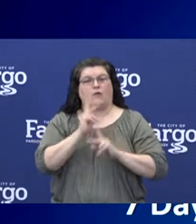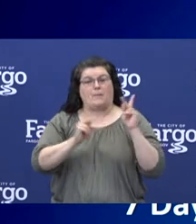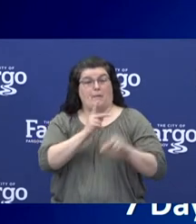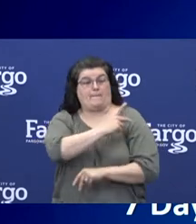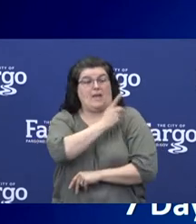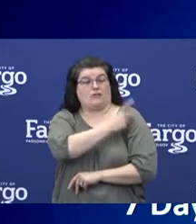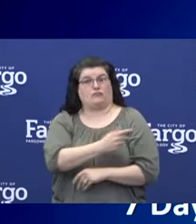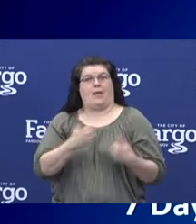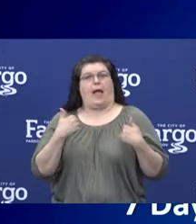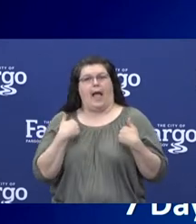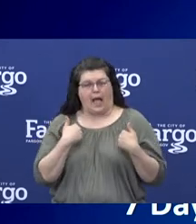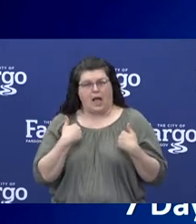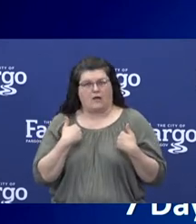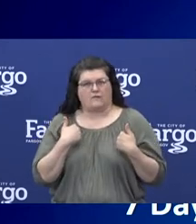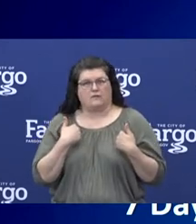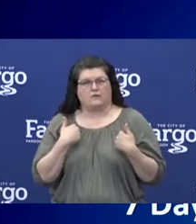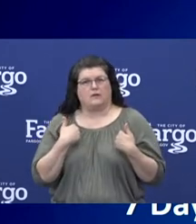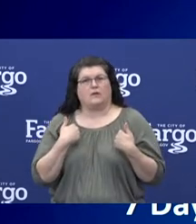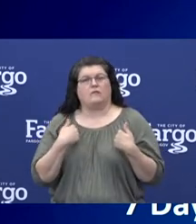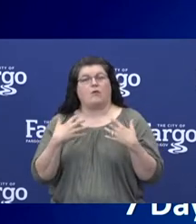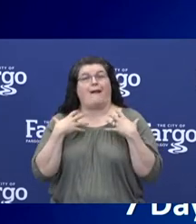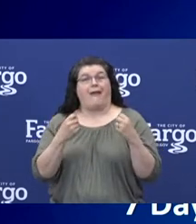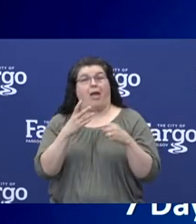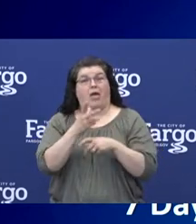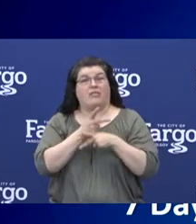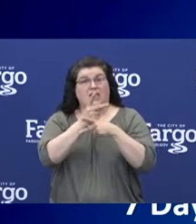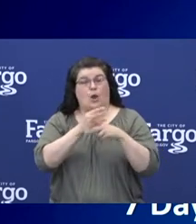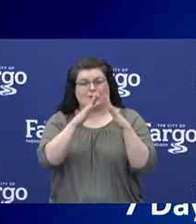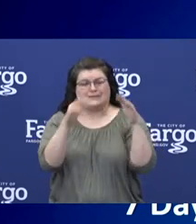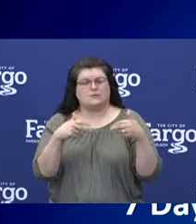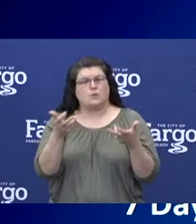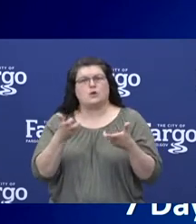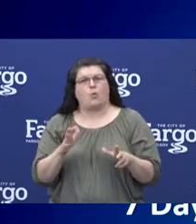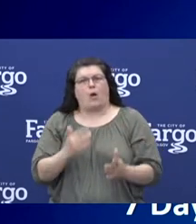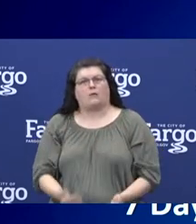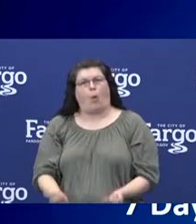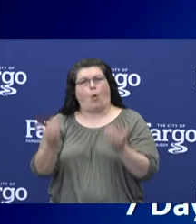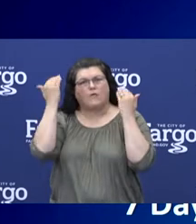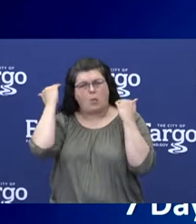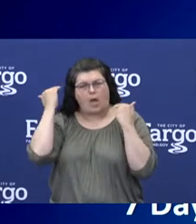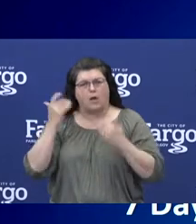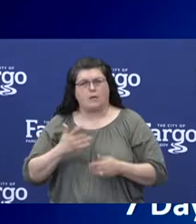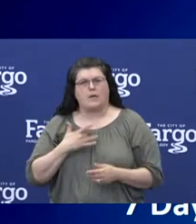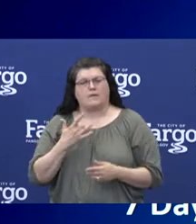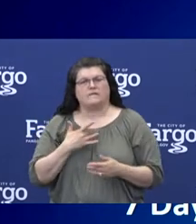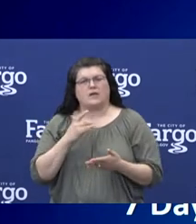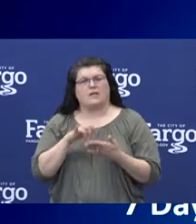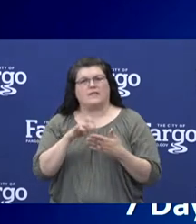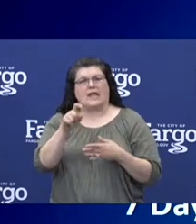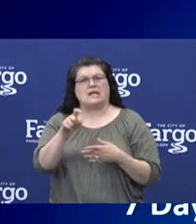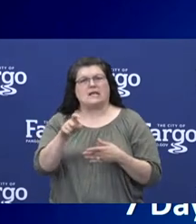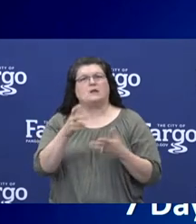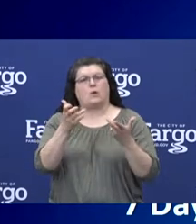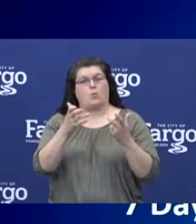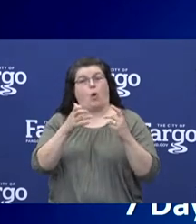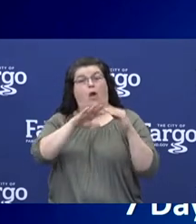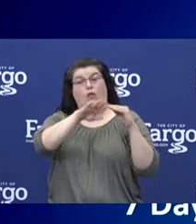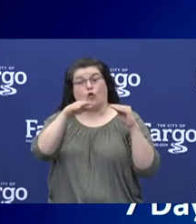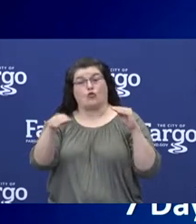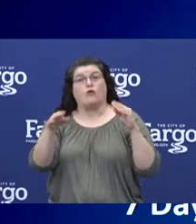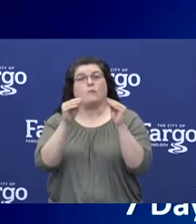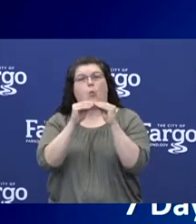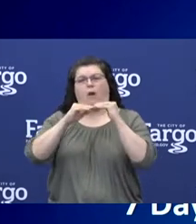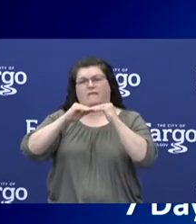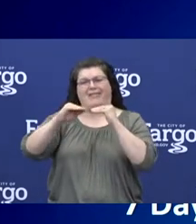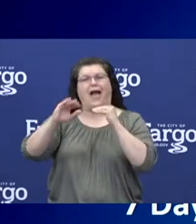this in our healthcare systems and not overburden or over-attack our healthcare systems. And those curves have remained flat to maybe improving.